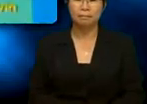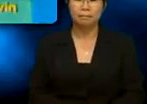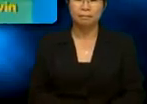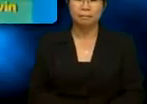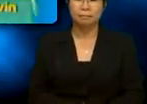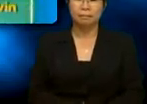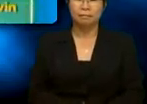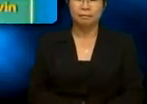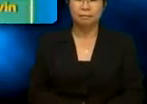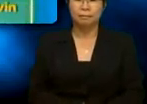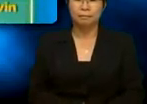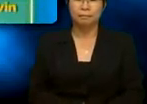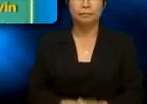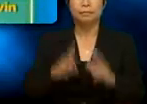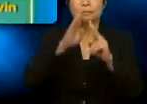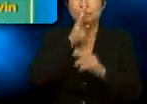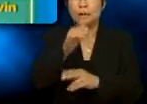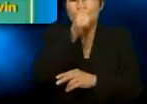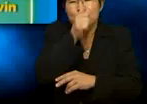Be patient, Marvin.